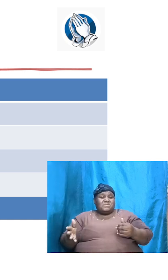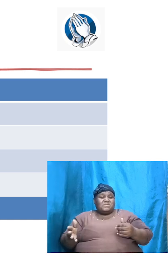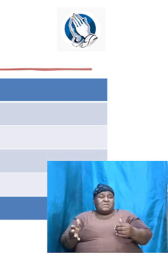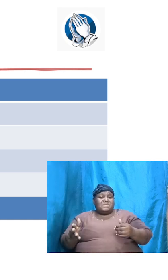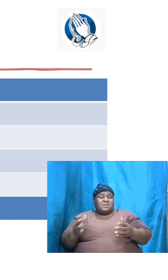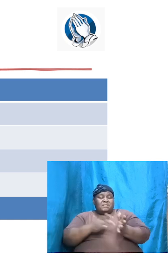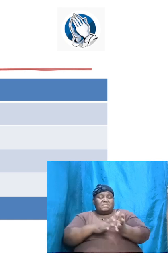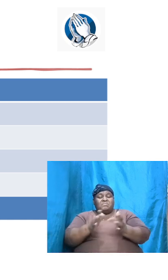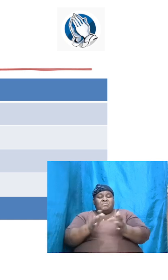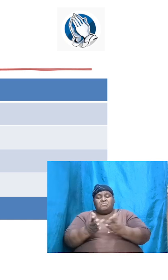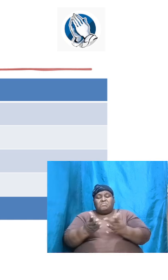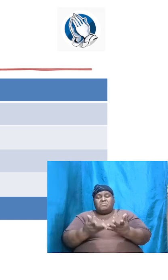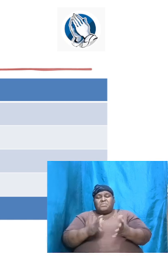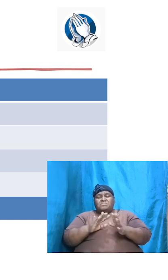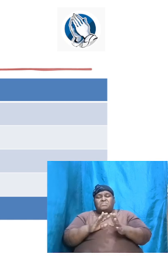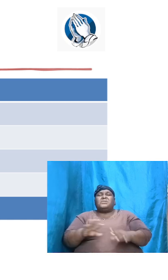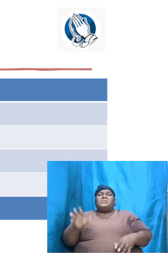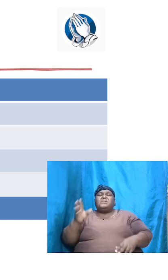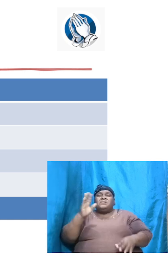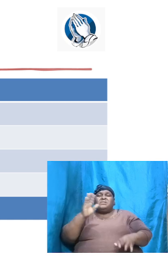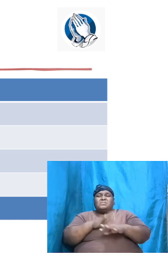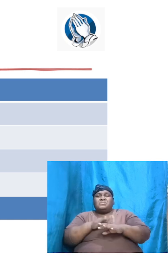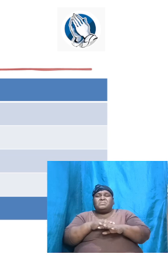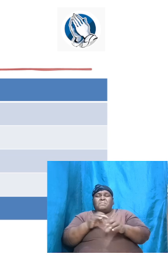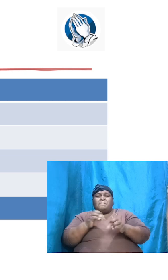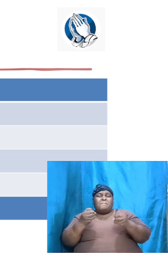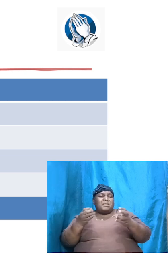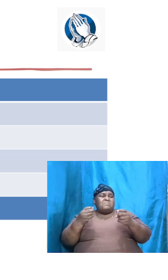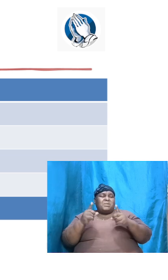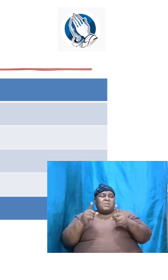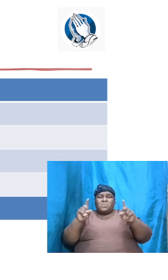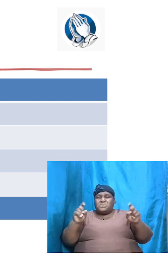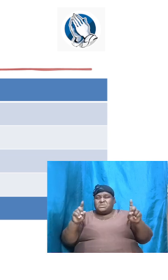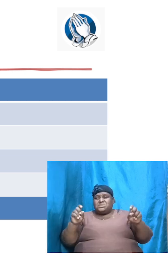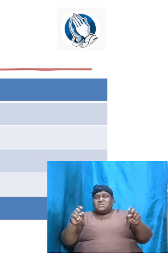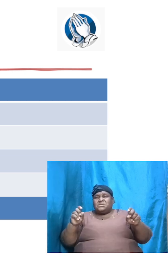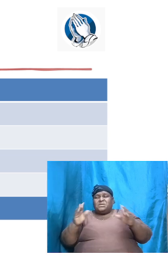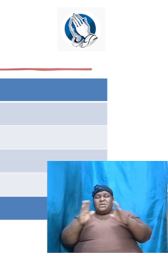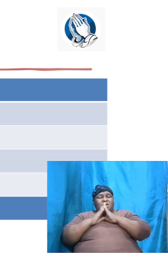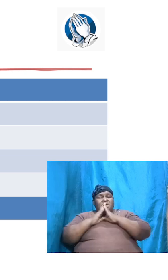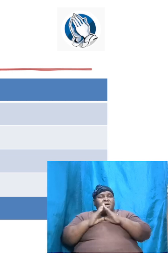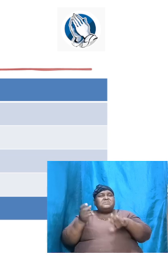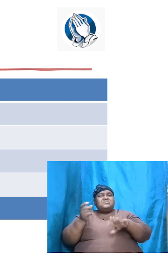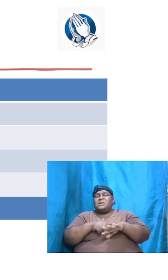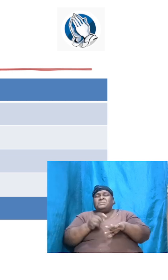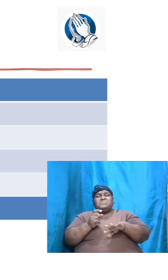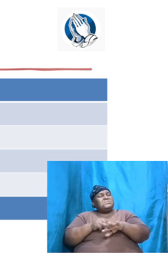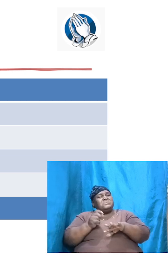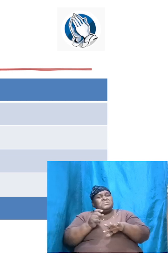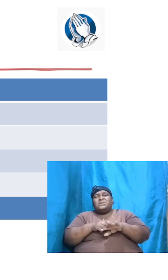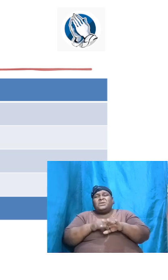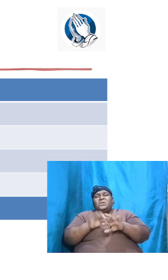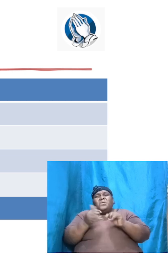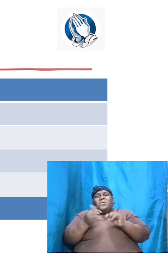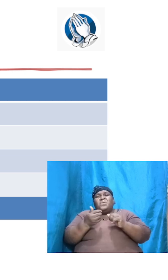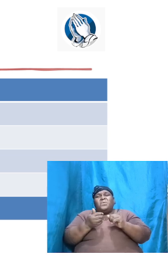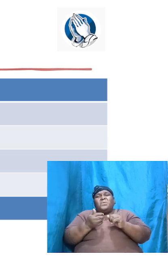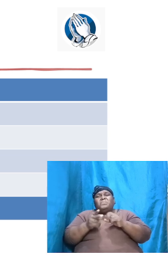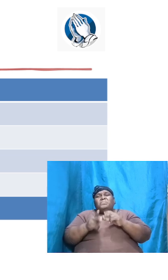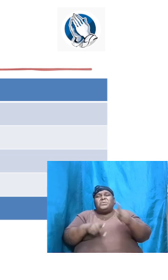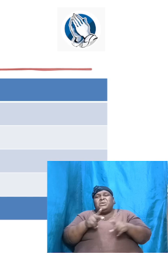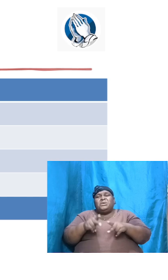Bible was clear on. Lots of questions are asked from time to time. How is it that folks are